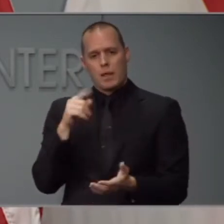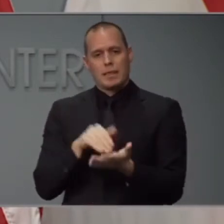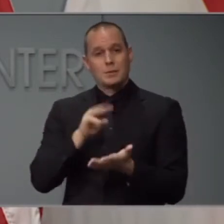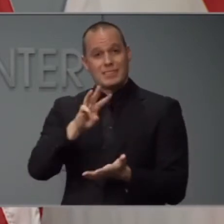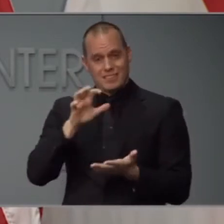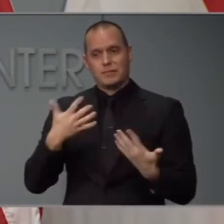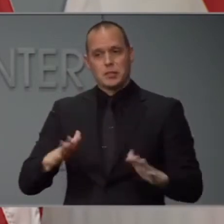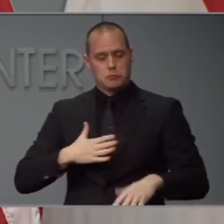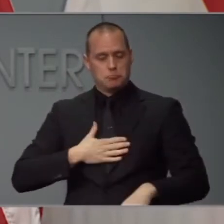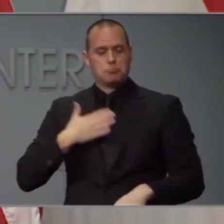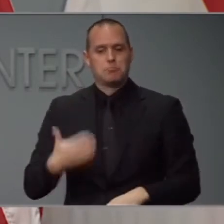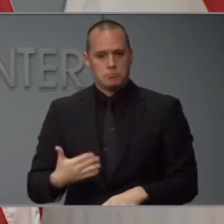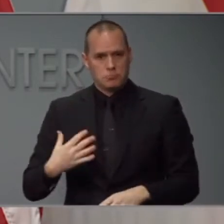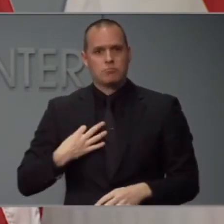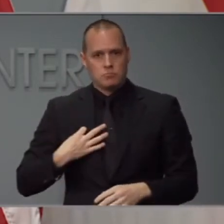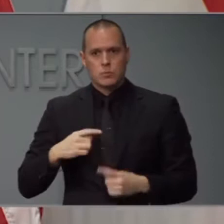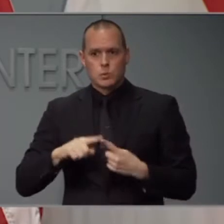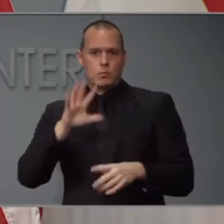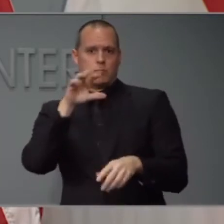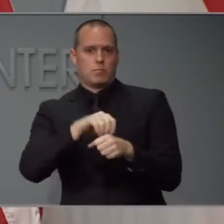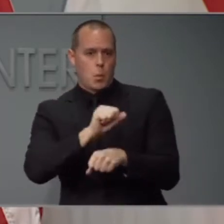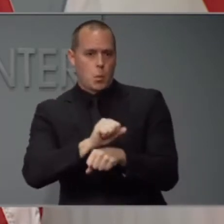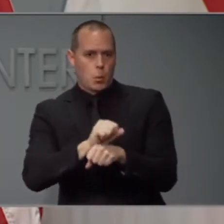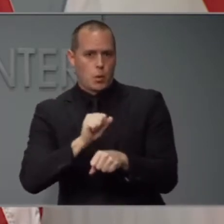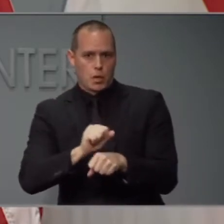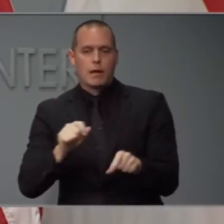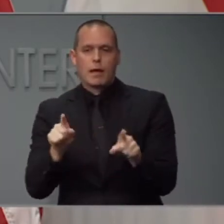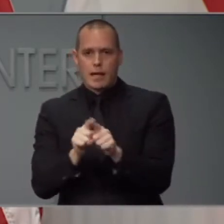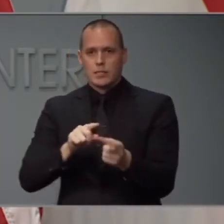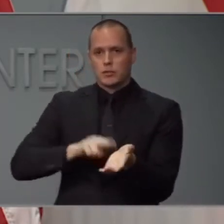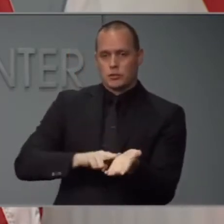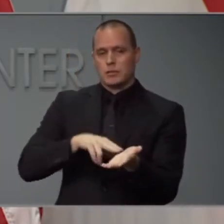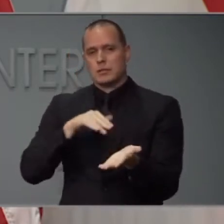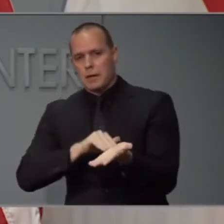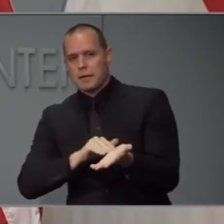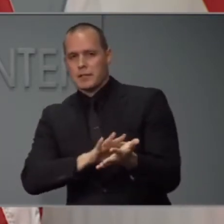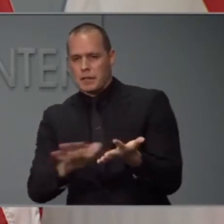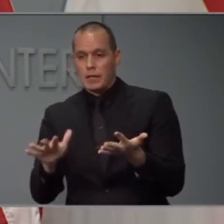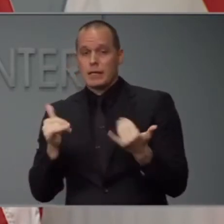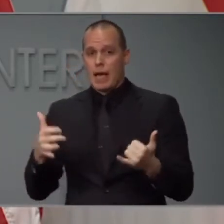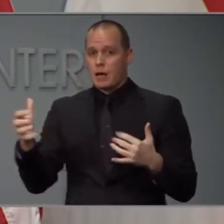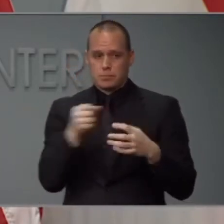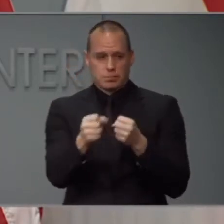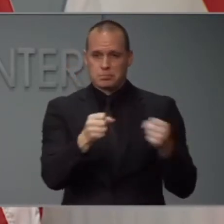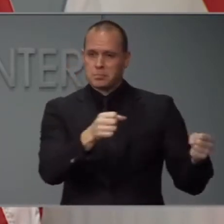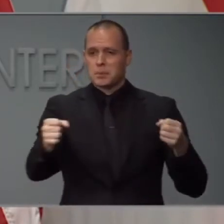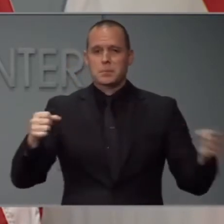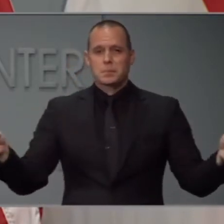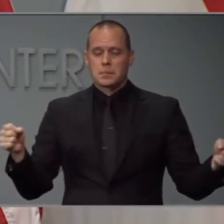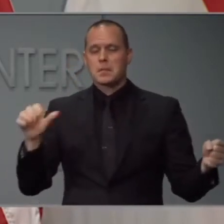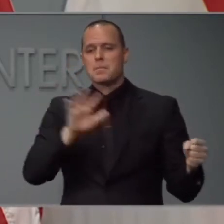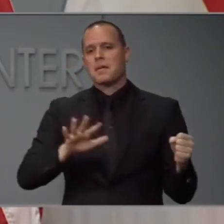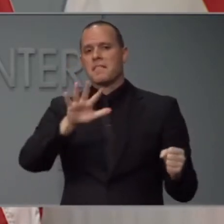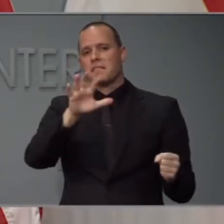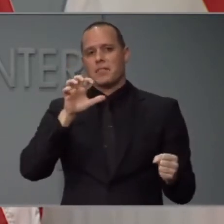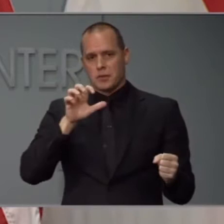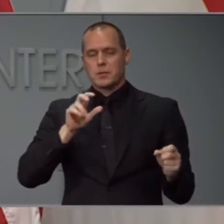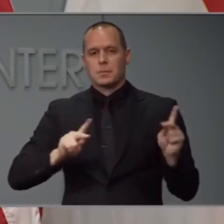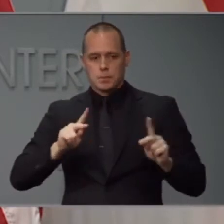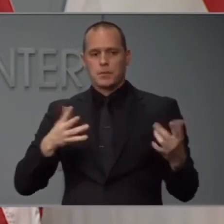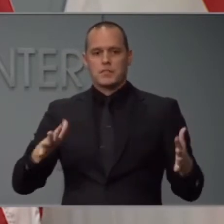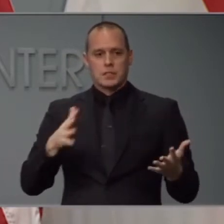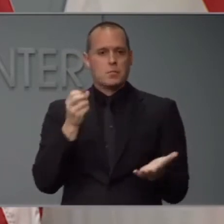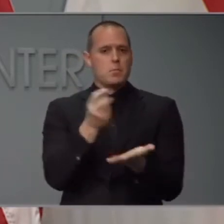be medical volunteers and are currently being vetted prior to assignment. About 500 personnel have been approved so far.